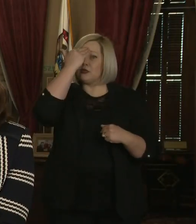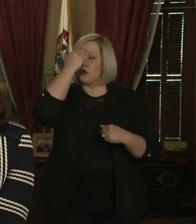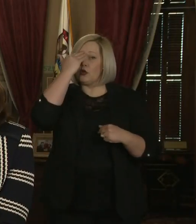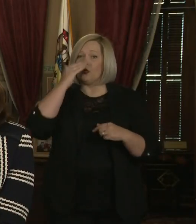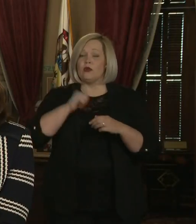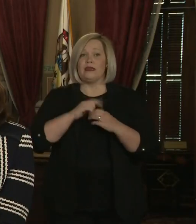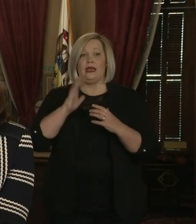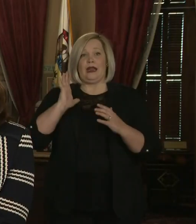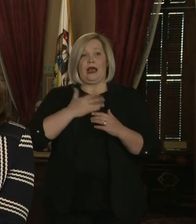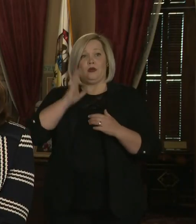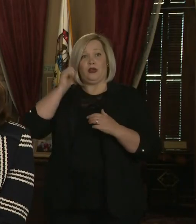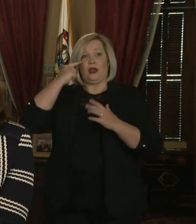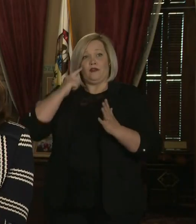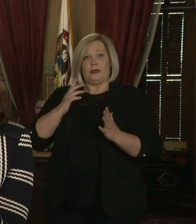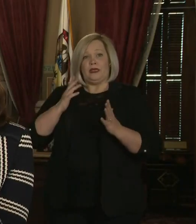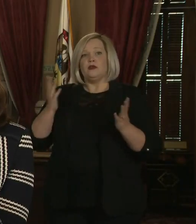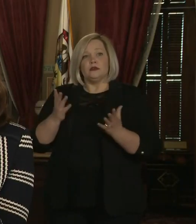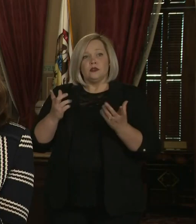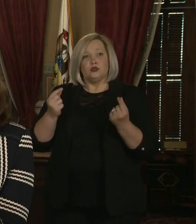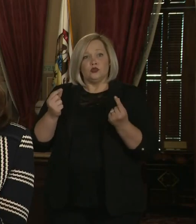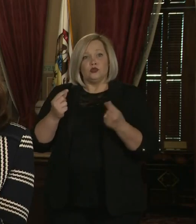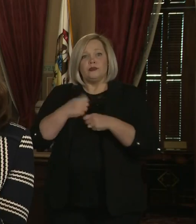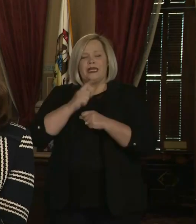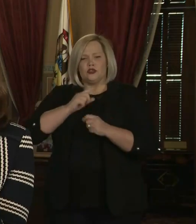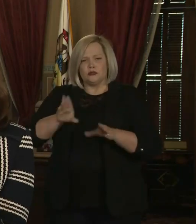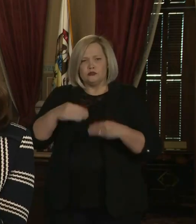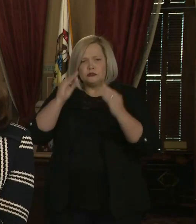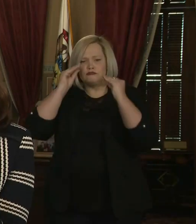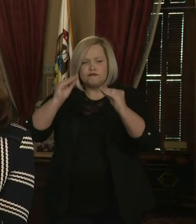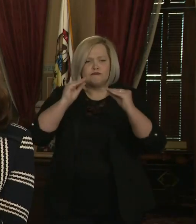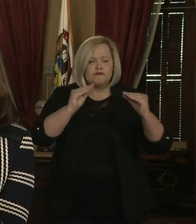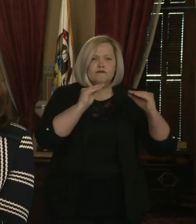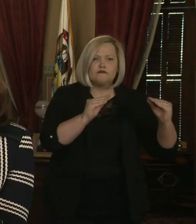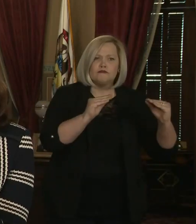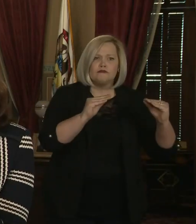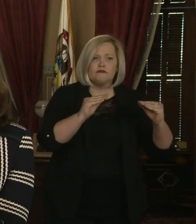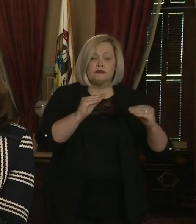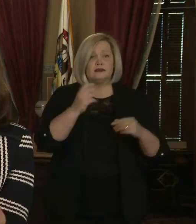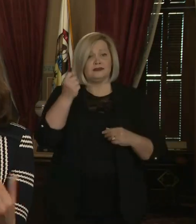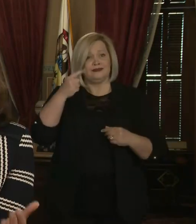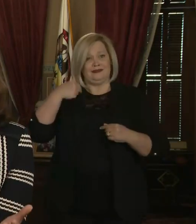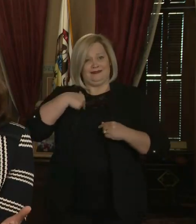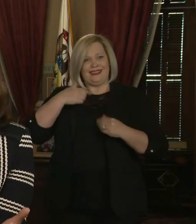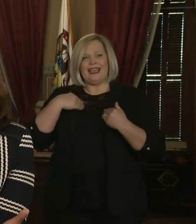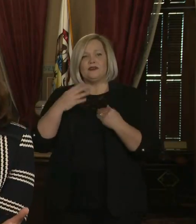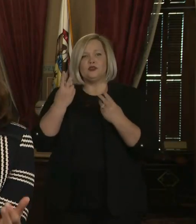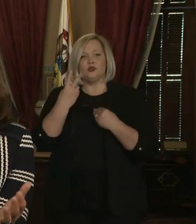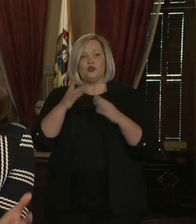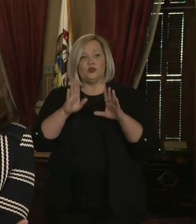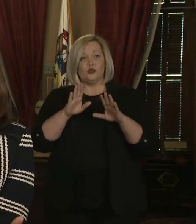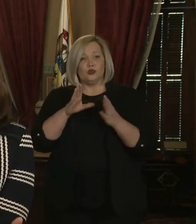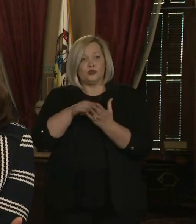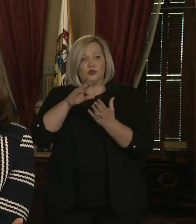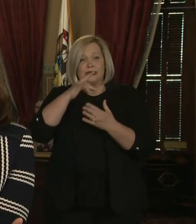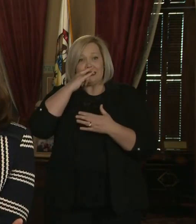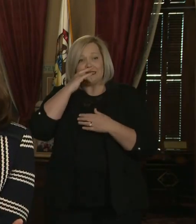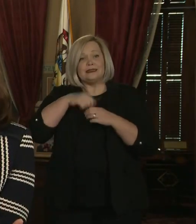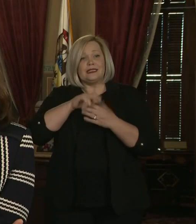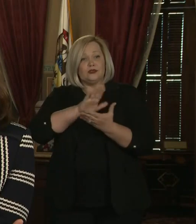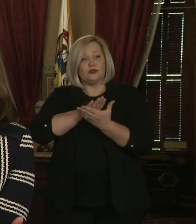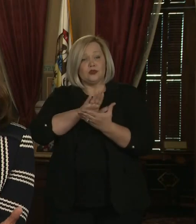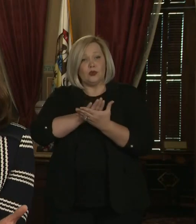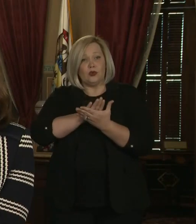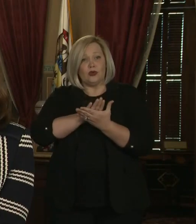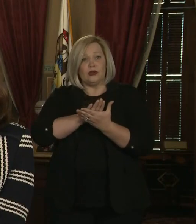our kids get the education that they need. Now, as a parent with two kids in our public schools, I can tell you, I've been desirous of